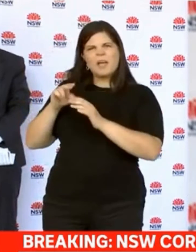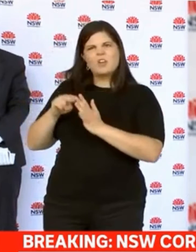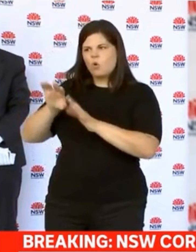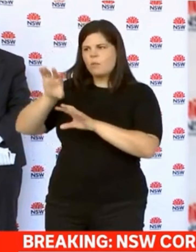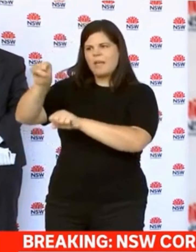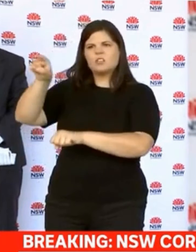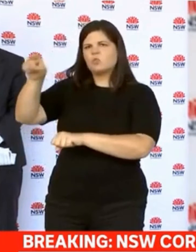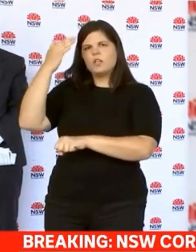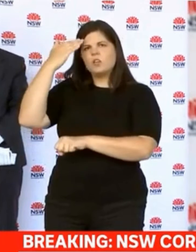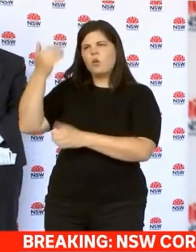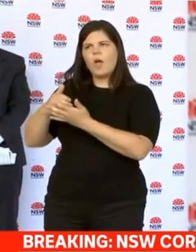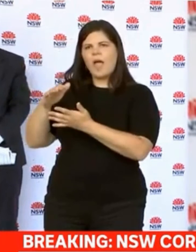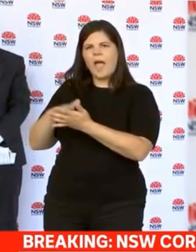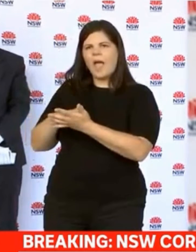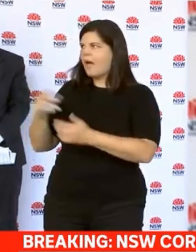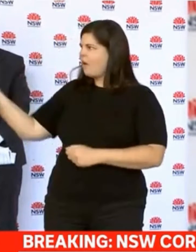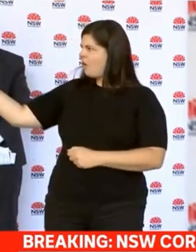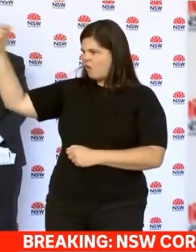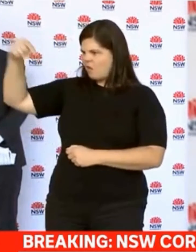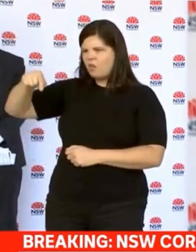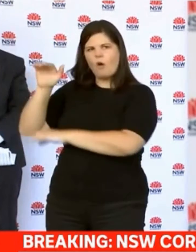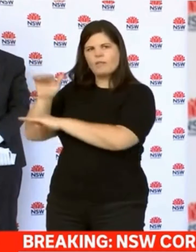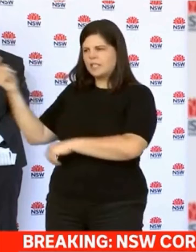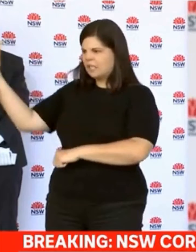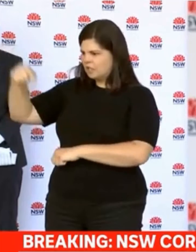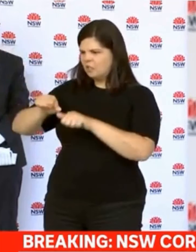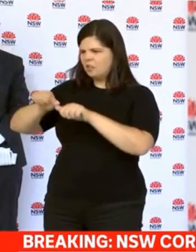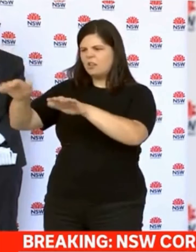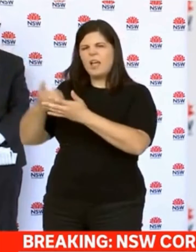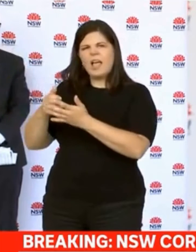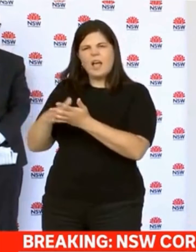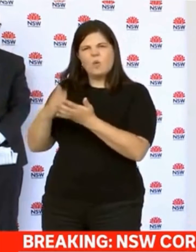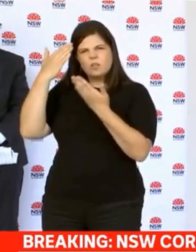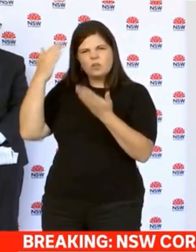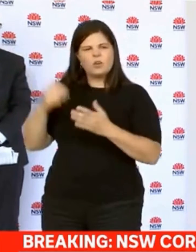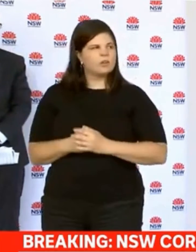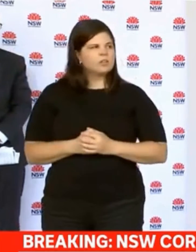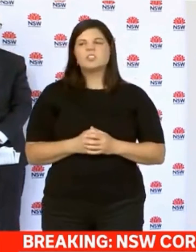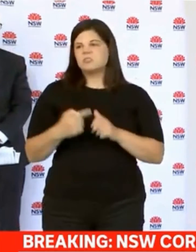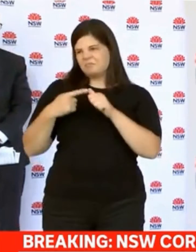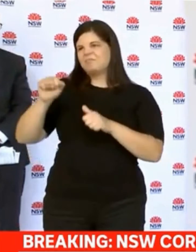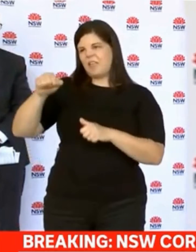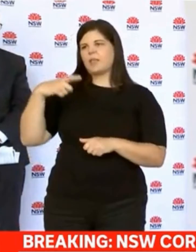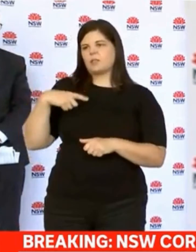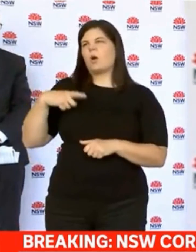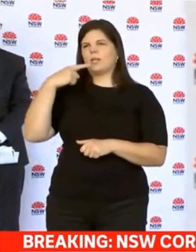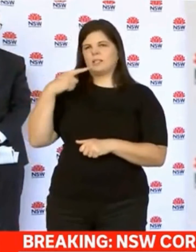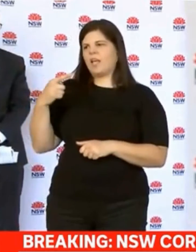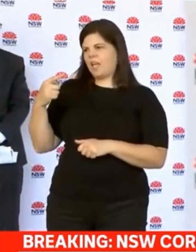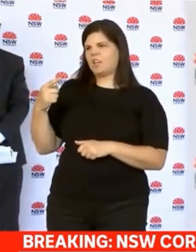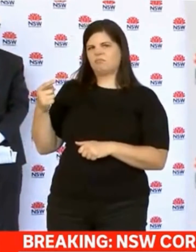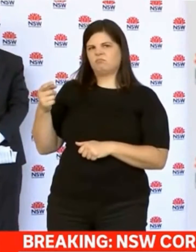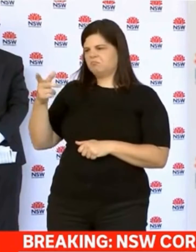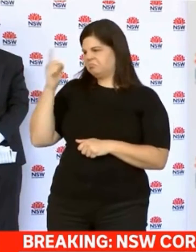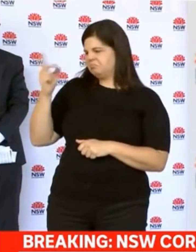Beaches how that overseas strain actually reached the community there? Obviously, which is why we had those stay-at-home provisions for the time we had